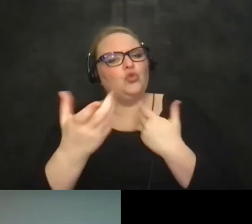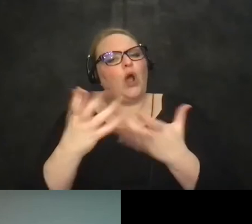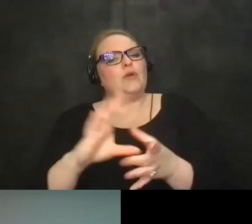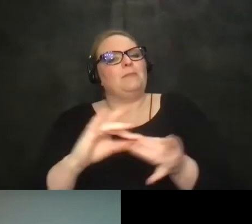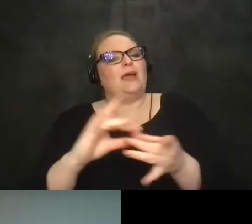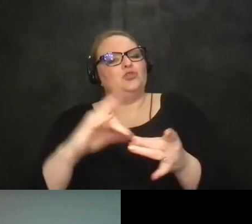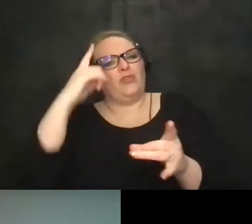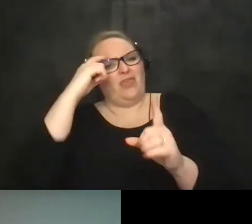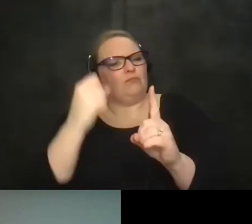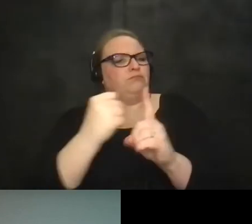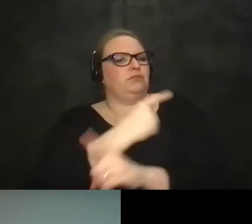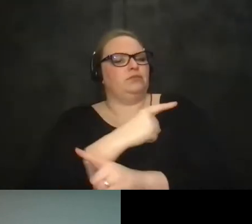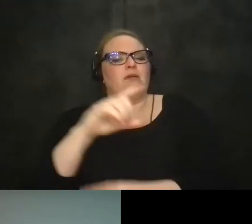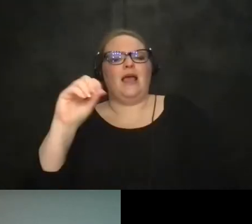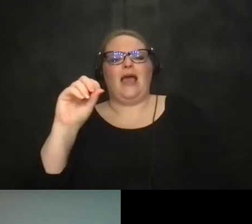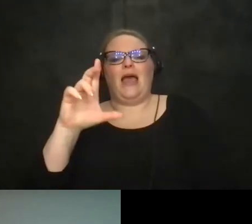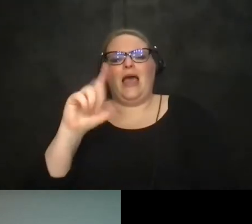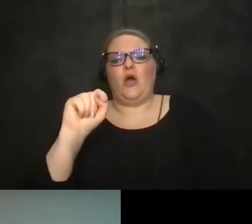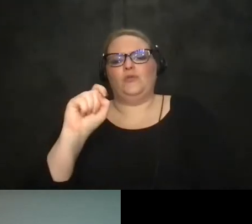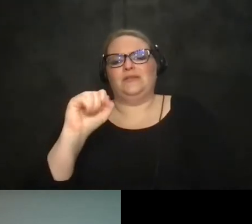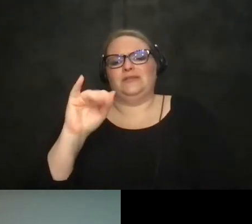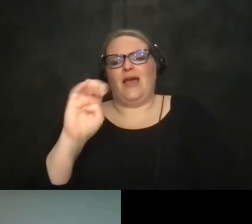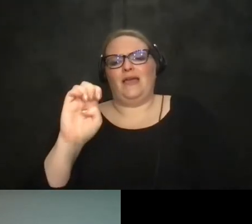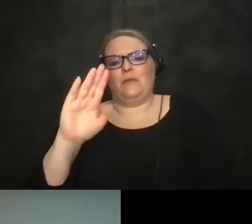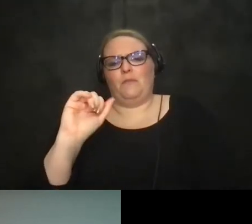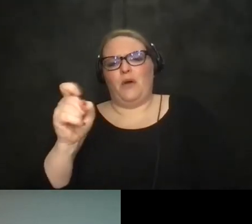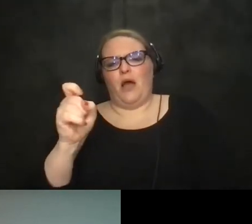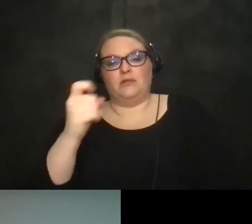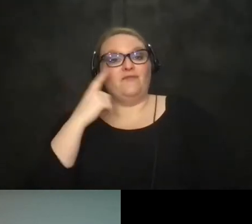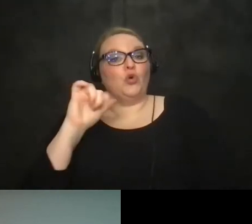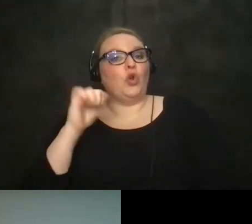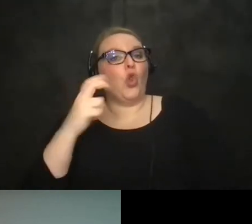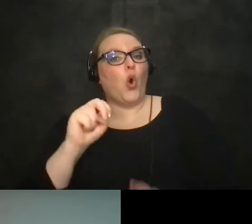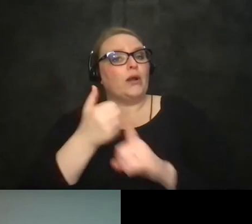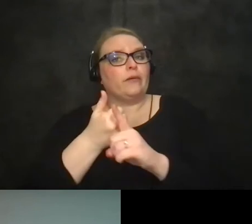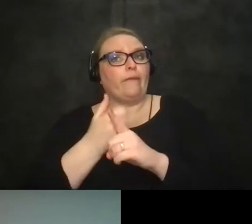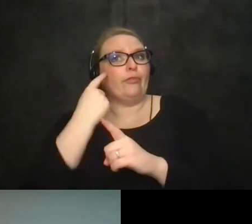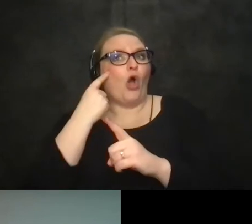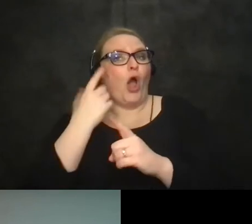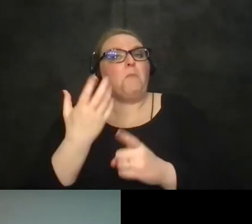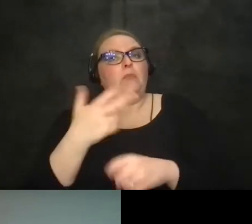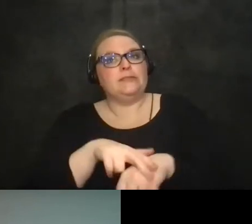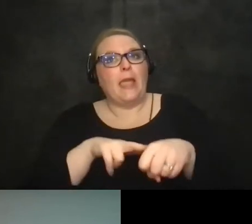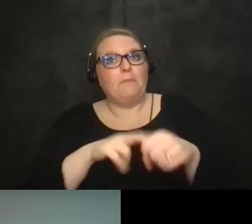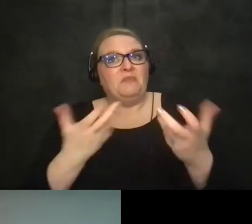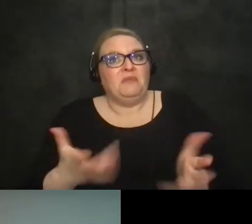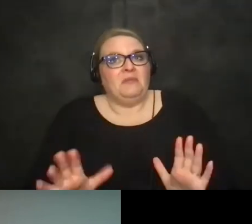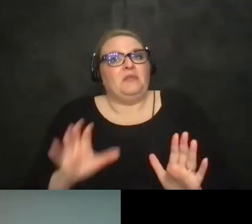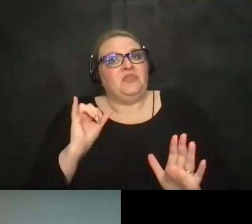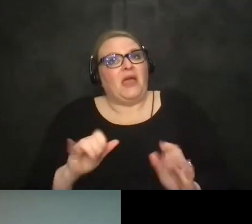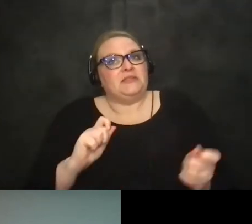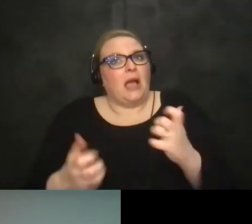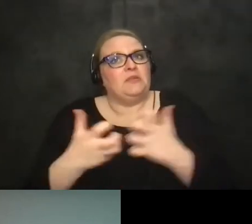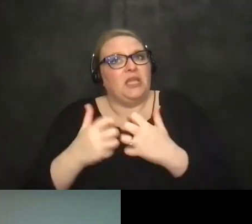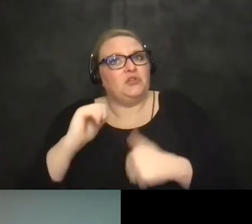outside the box which in lauren's case was just some duct tape and thinking actually this could be the accommodation we need but that